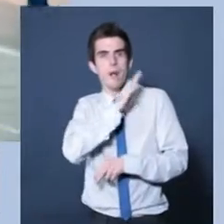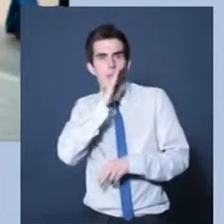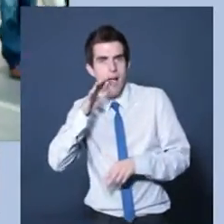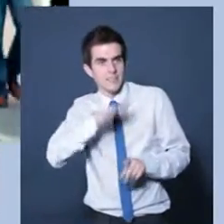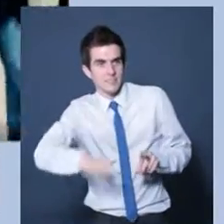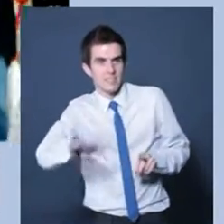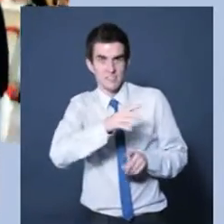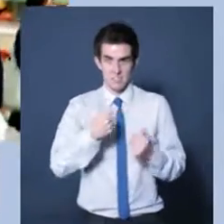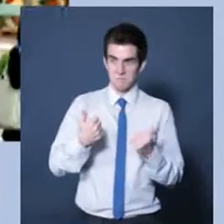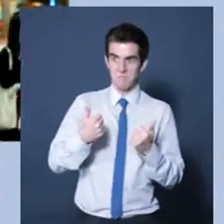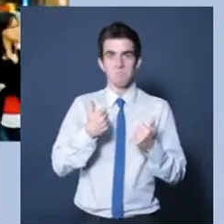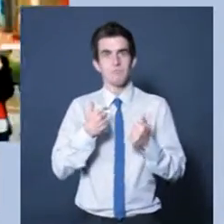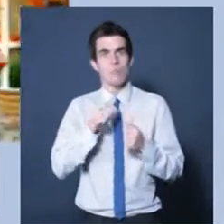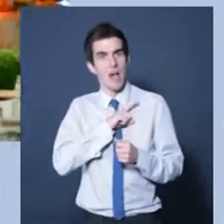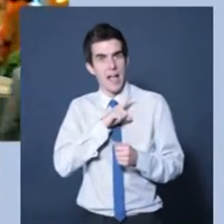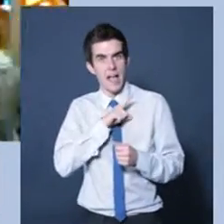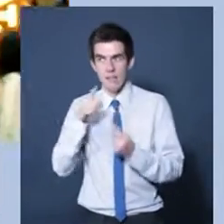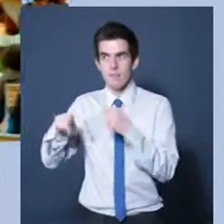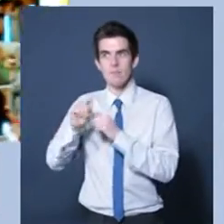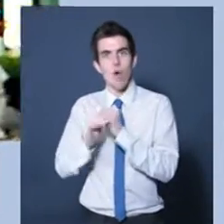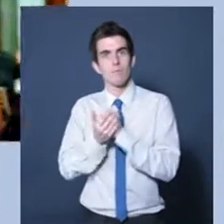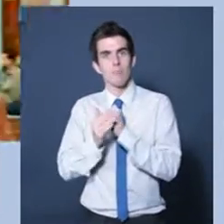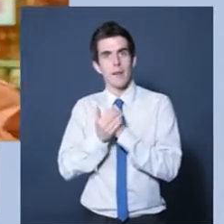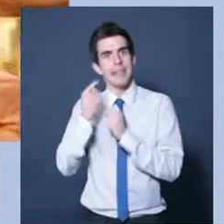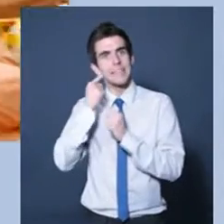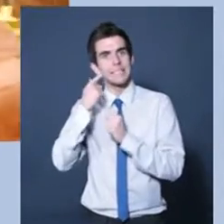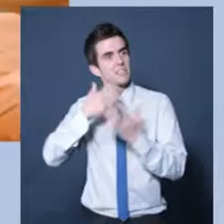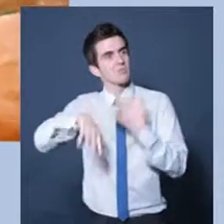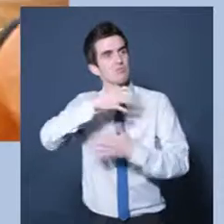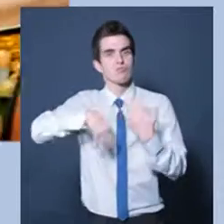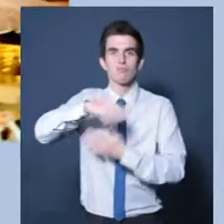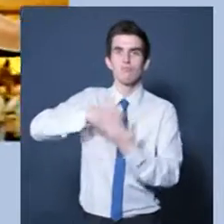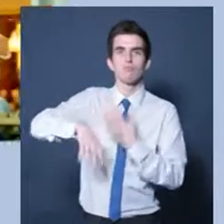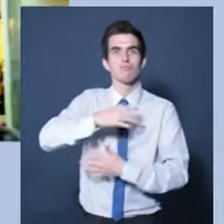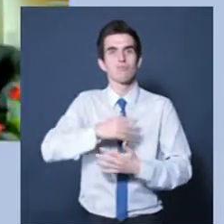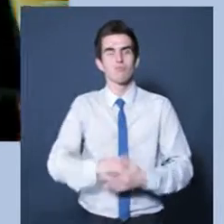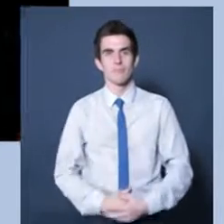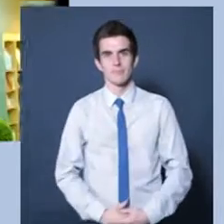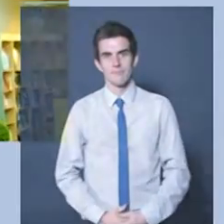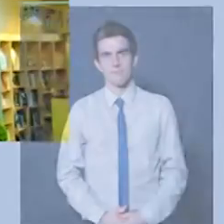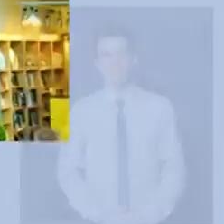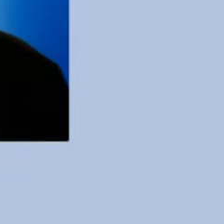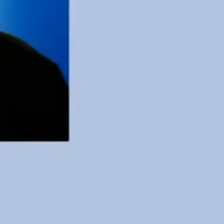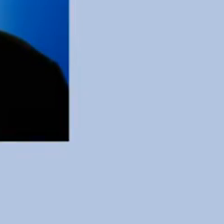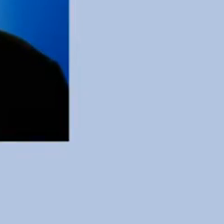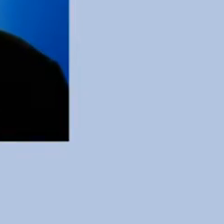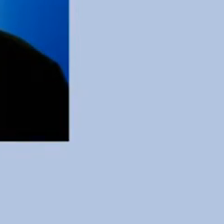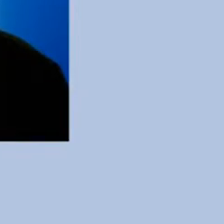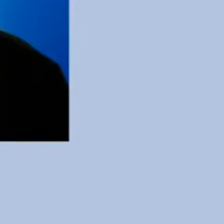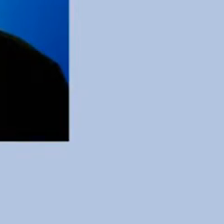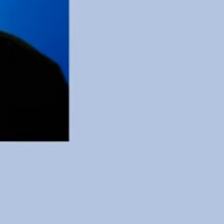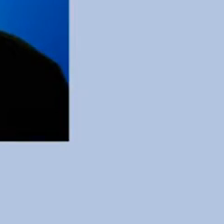public realm, parks, gardens, etc. that are really comfortable and easy for all of us to use. There are three